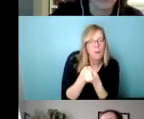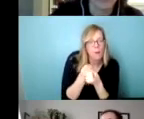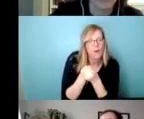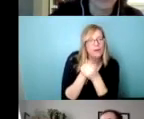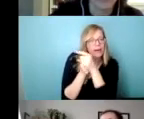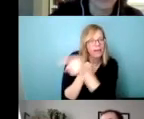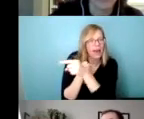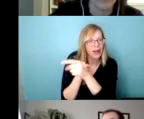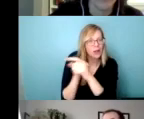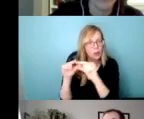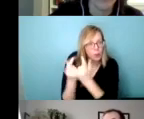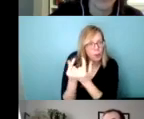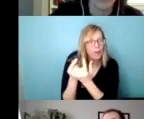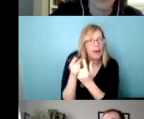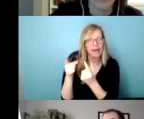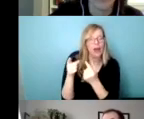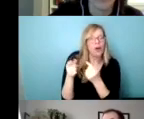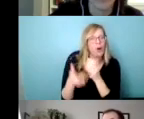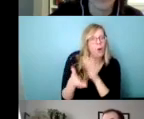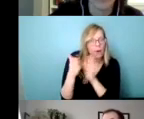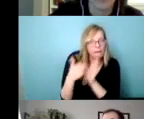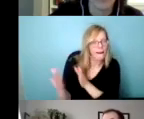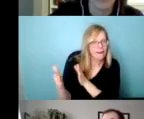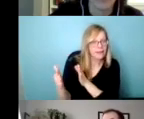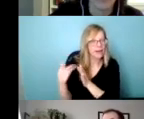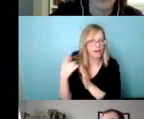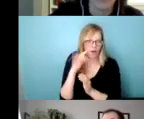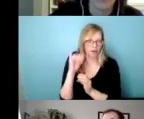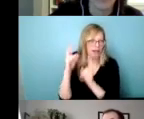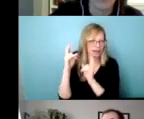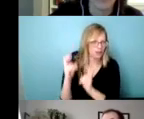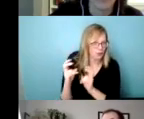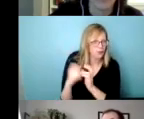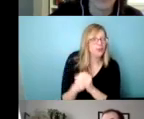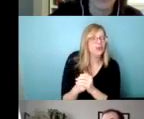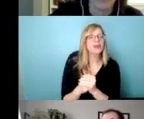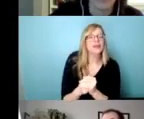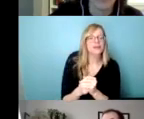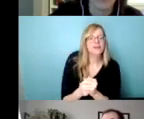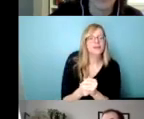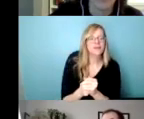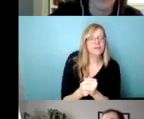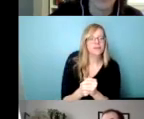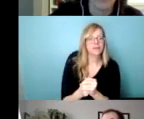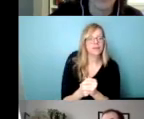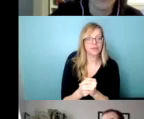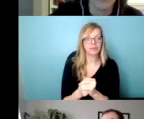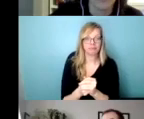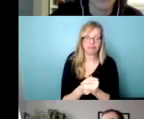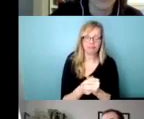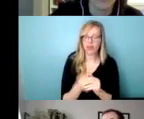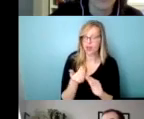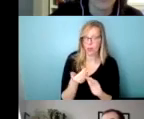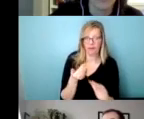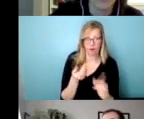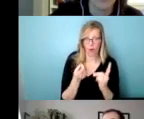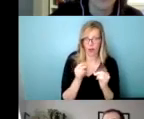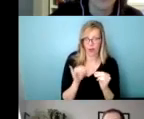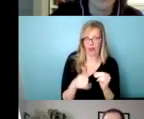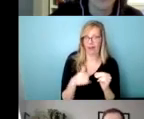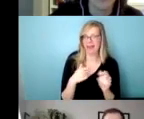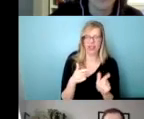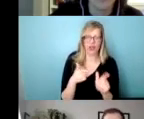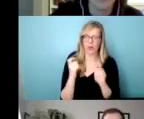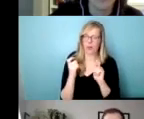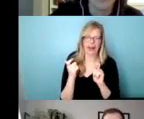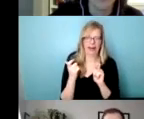organizing on an issue. Uh, so before we do that, uh, that's just, as I said, a really quick kind of,